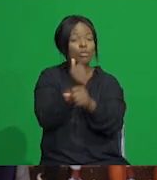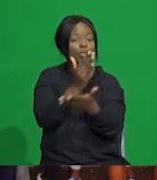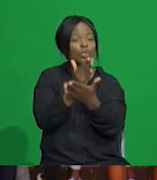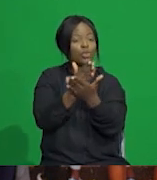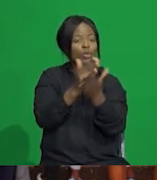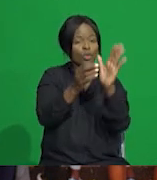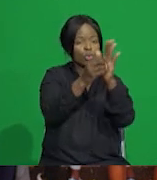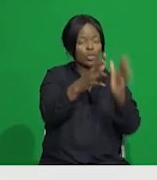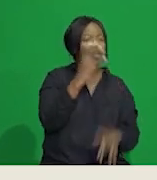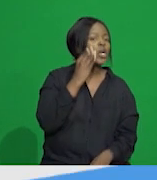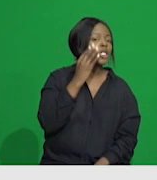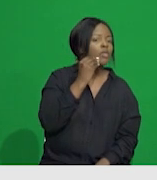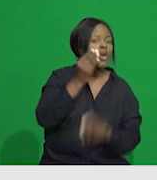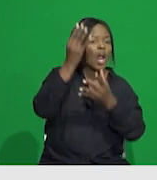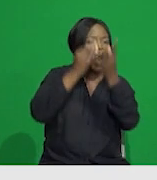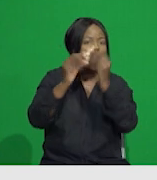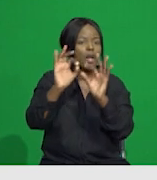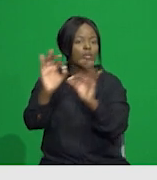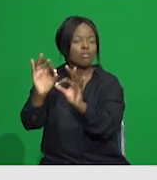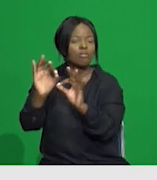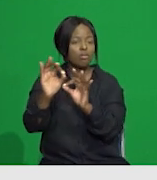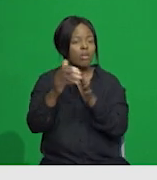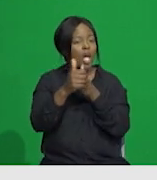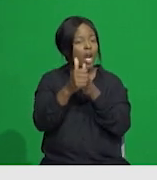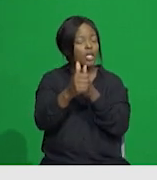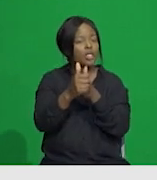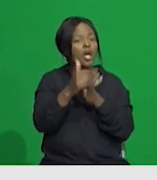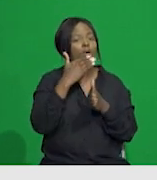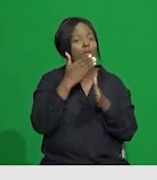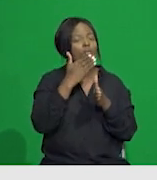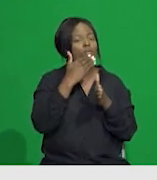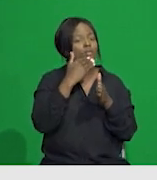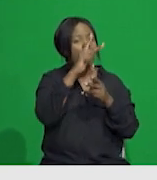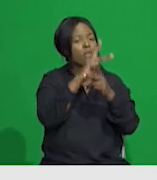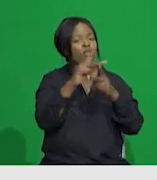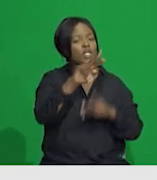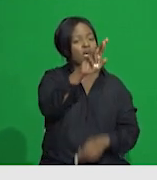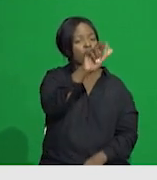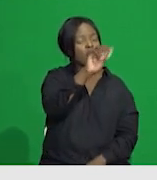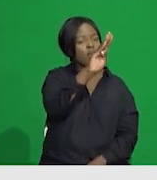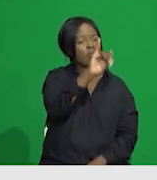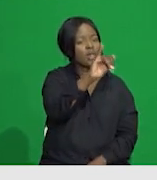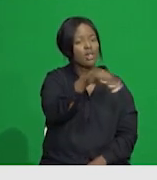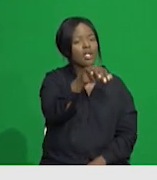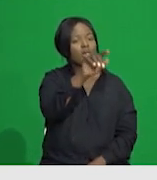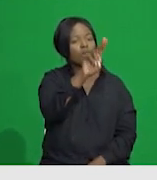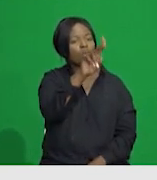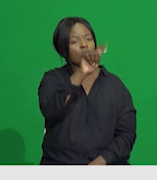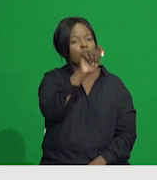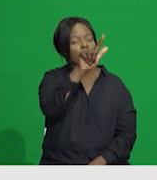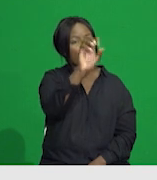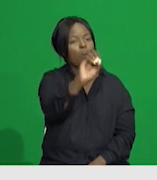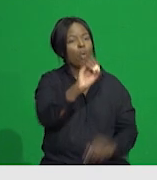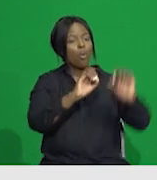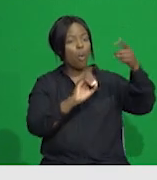learning experiences. Under the leadership of its director, Professor Rabi Dunpath, UTLO is committed to achieving goal one